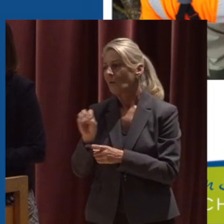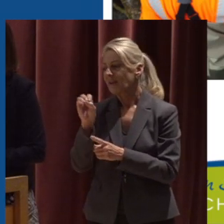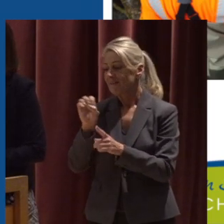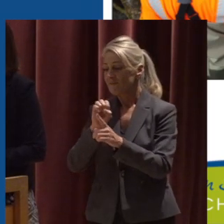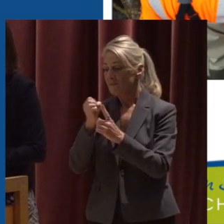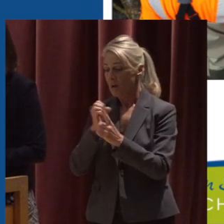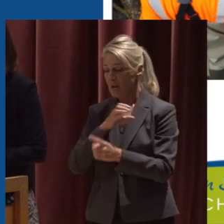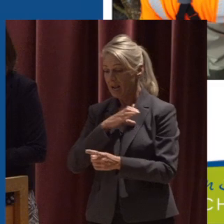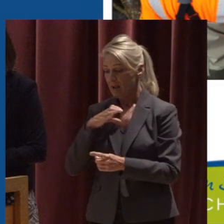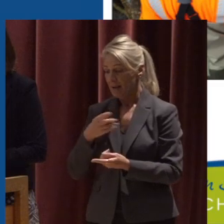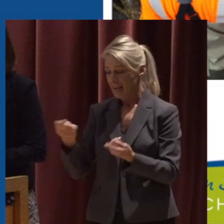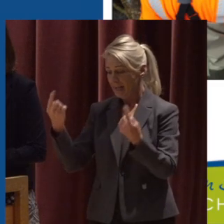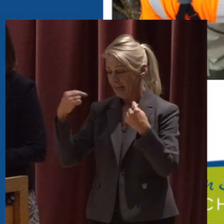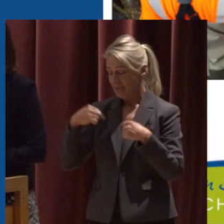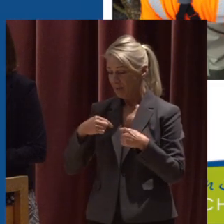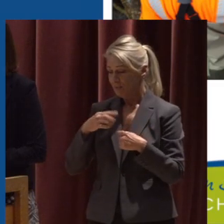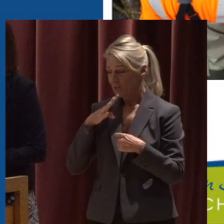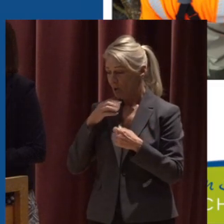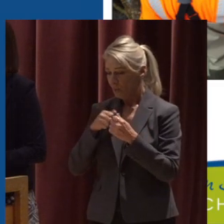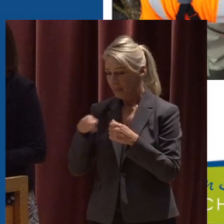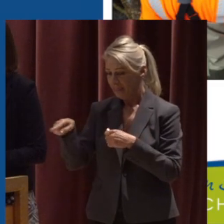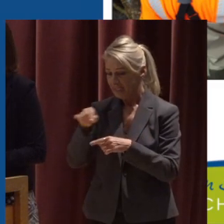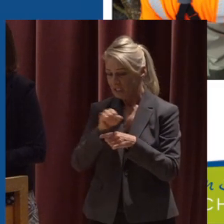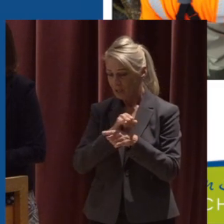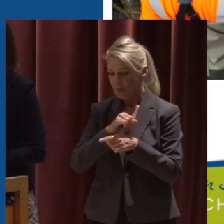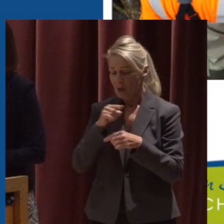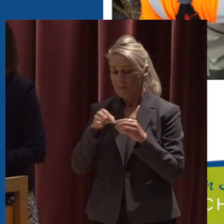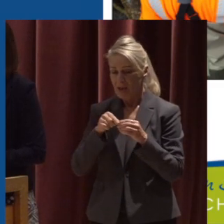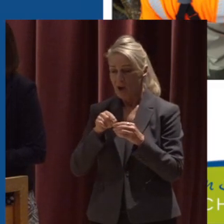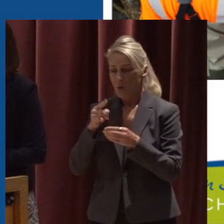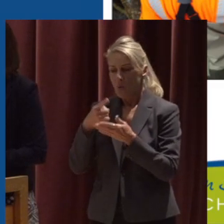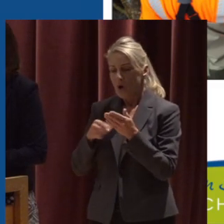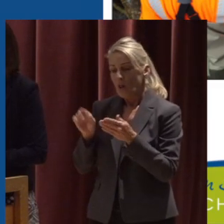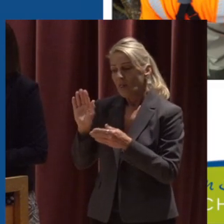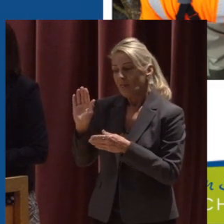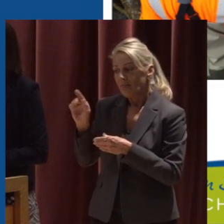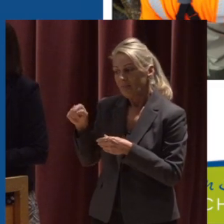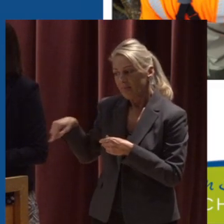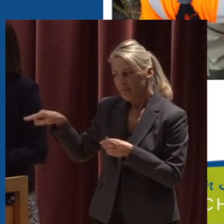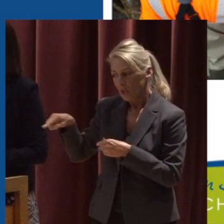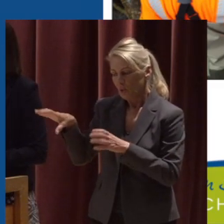this season And talked to the stream crew interns about management they're doing in stormwater elsewhere